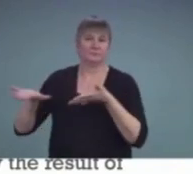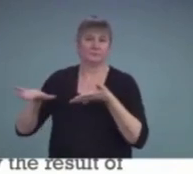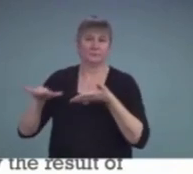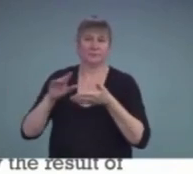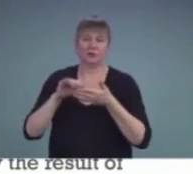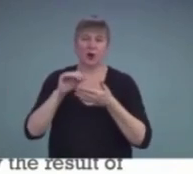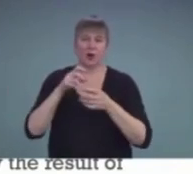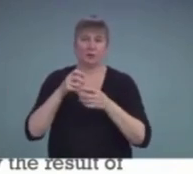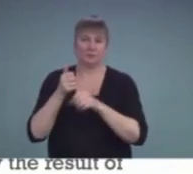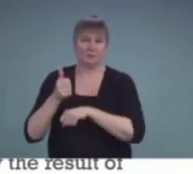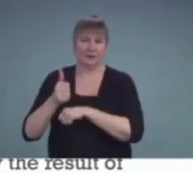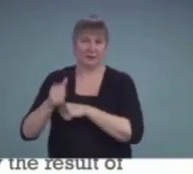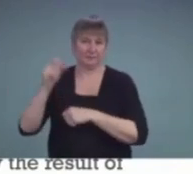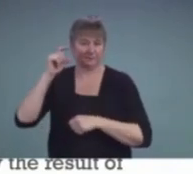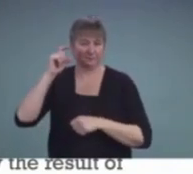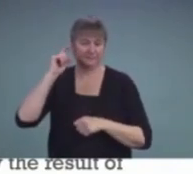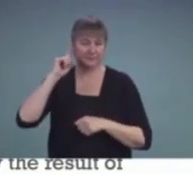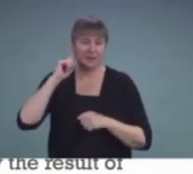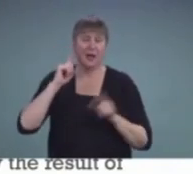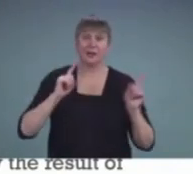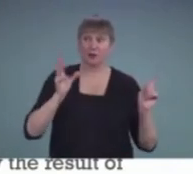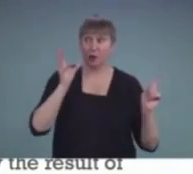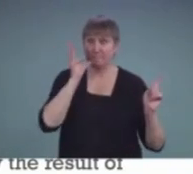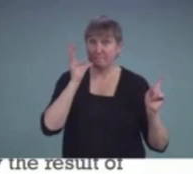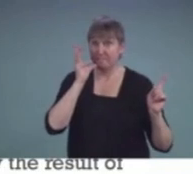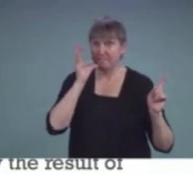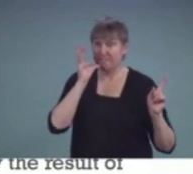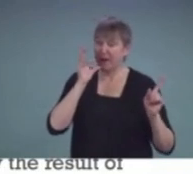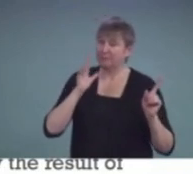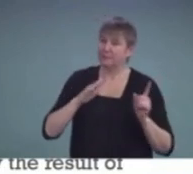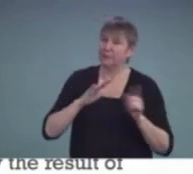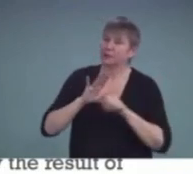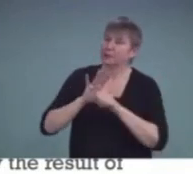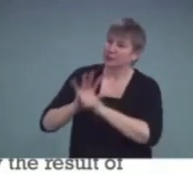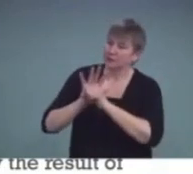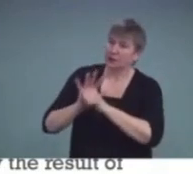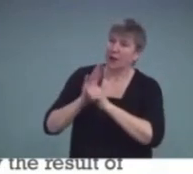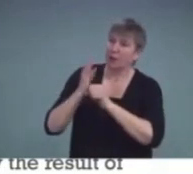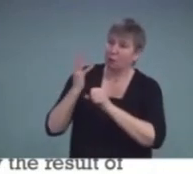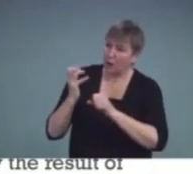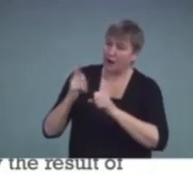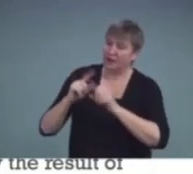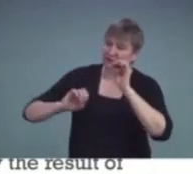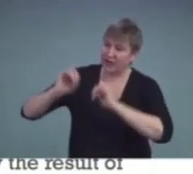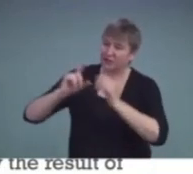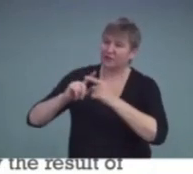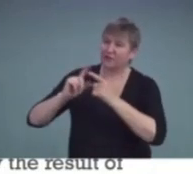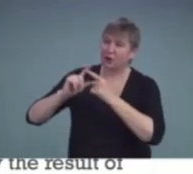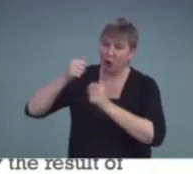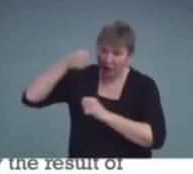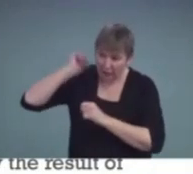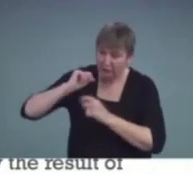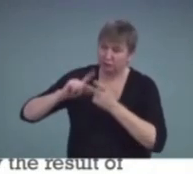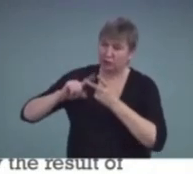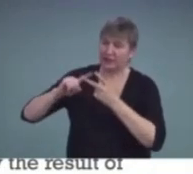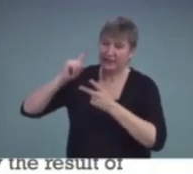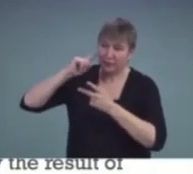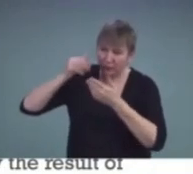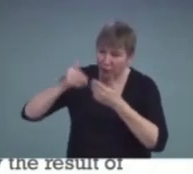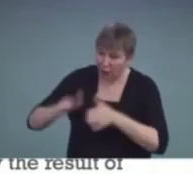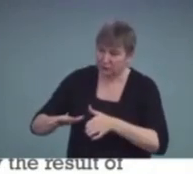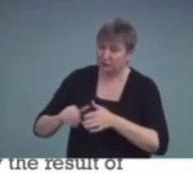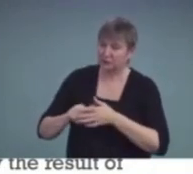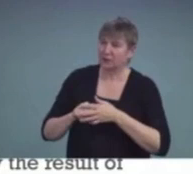At this point, mom asked for evaluations related to audiology and hearing impairment. And that the